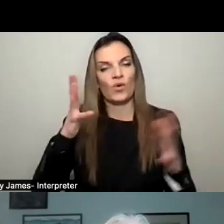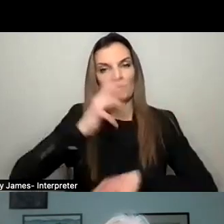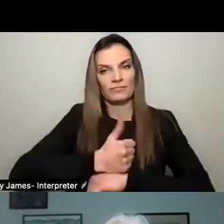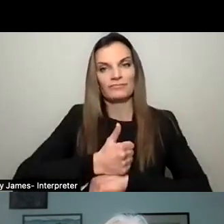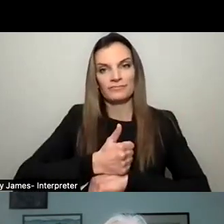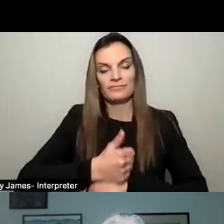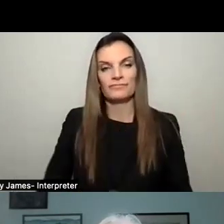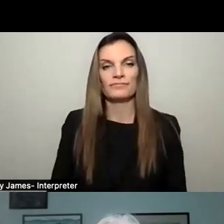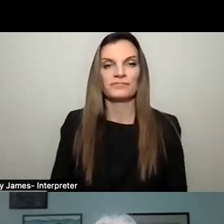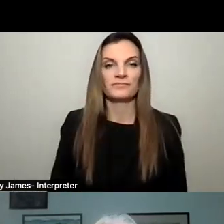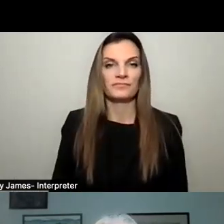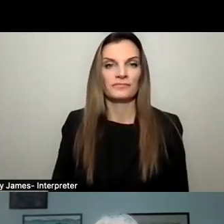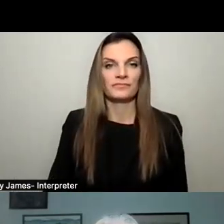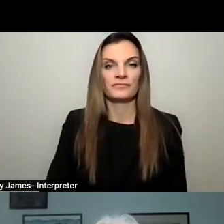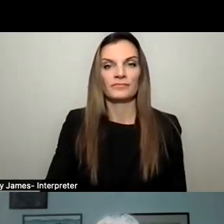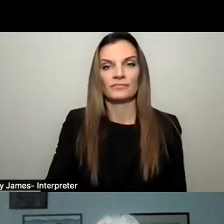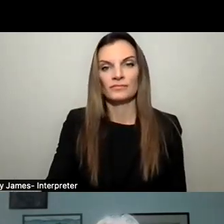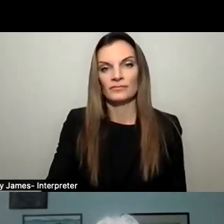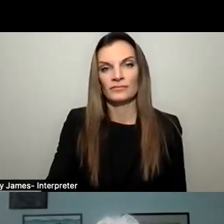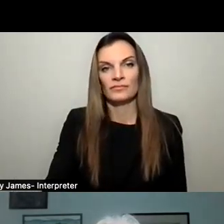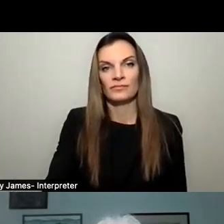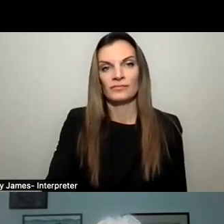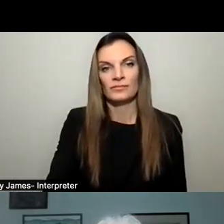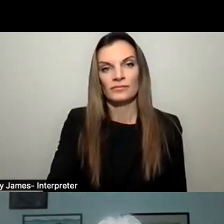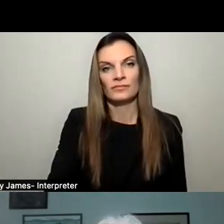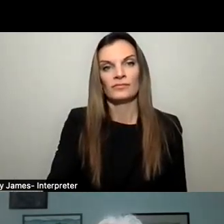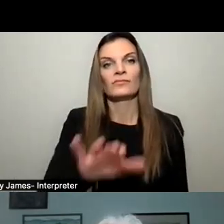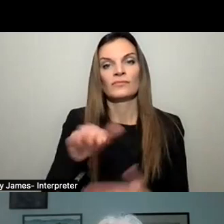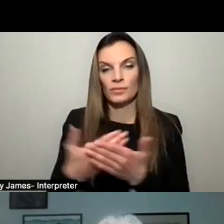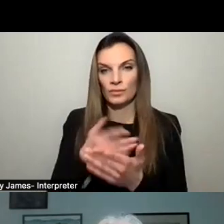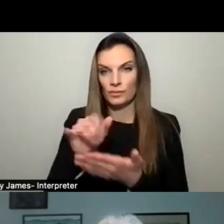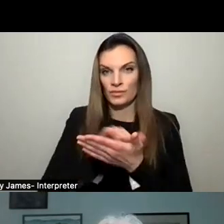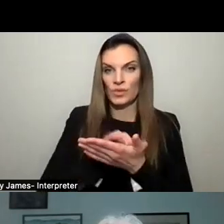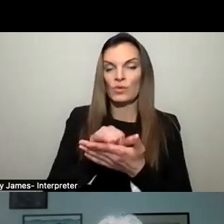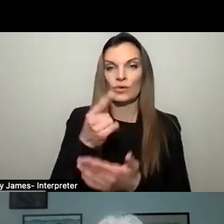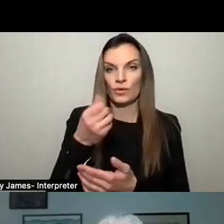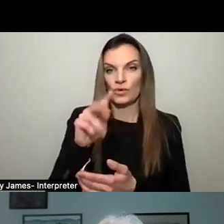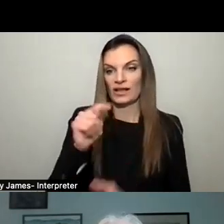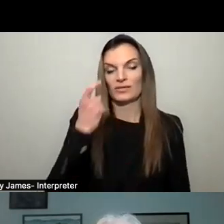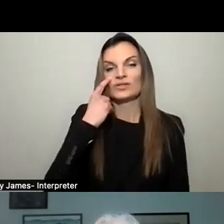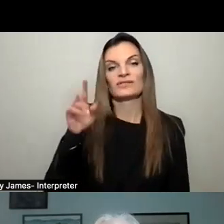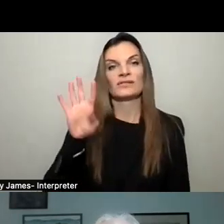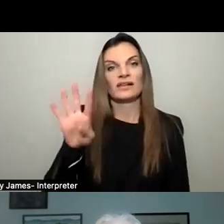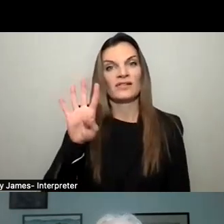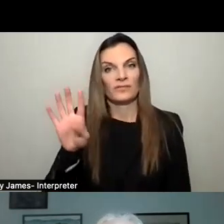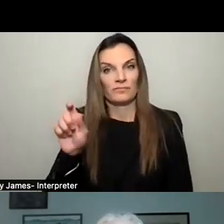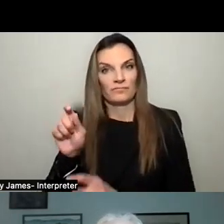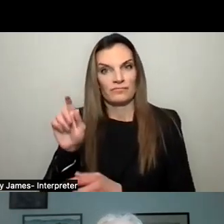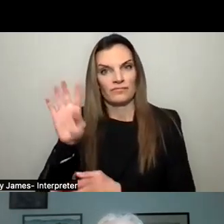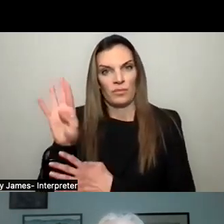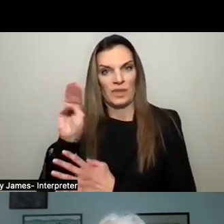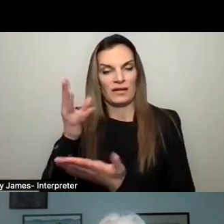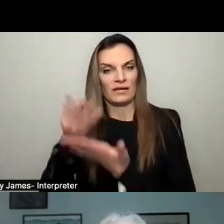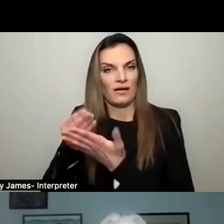piece for us. And I would point out that with the New York Forward grant, the four and a half million dollar grant that we just got that's going to focus